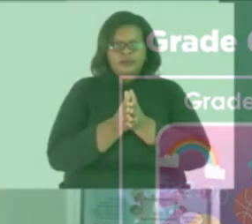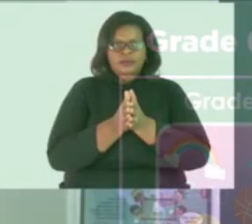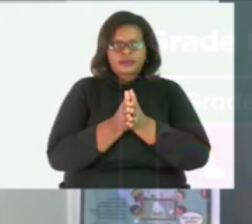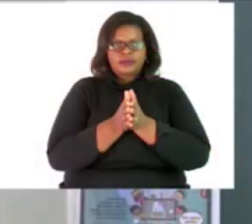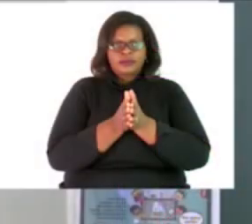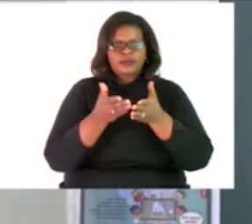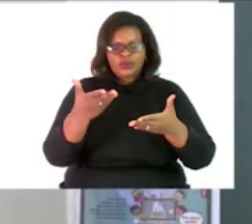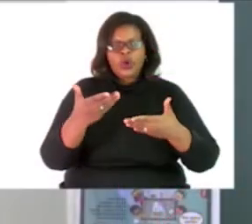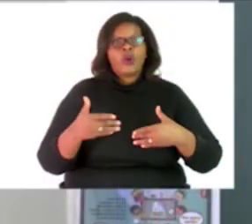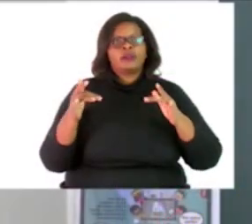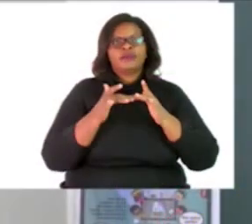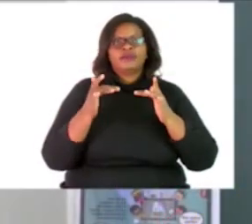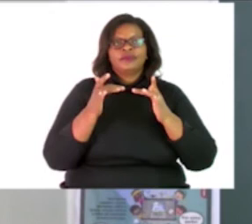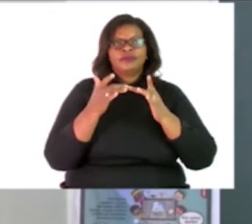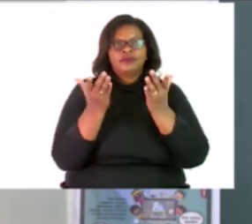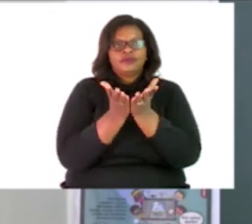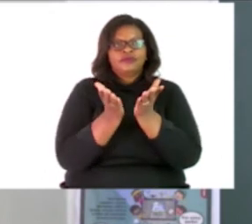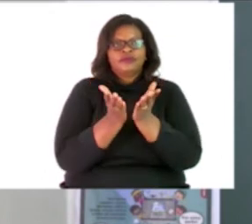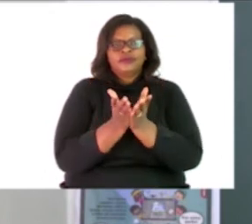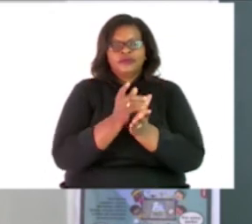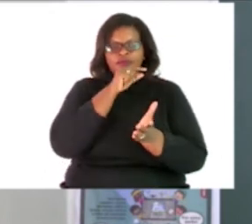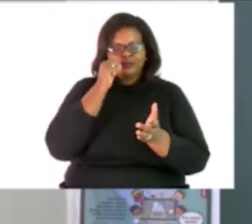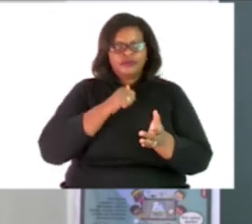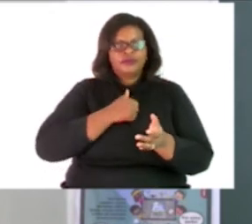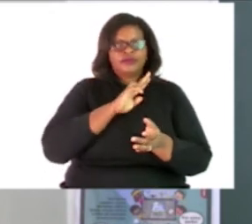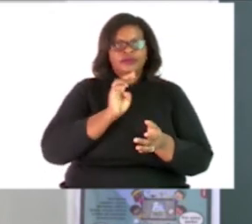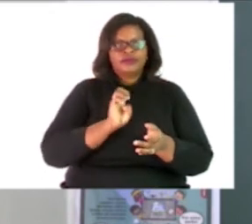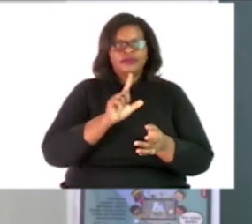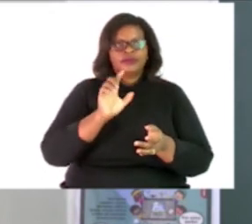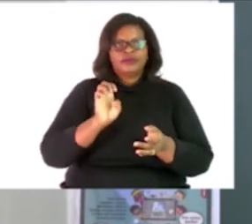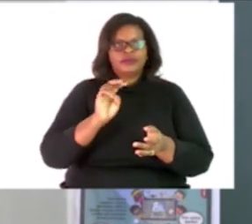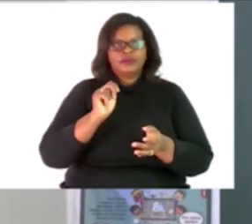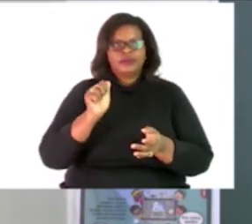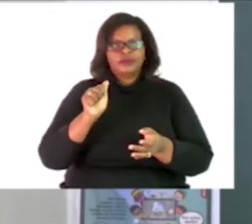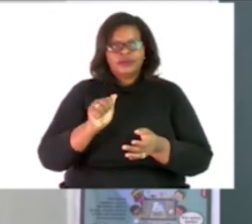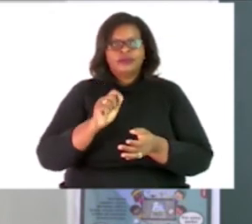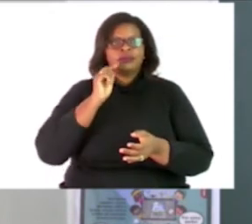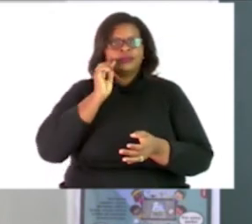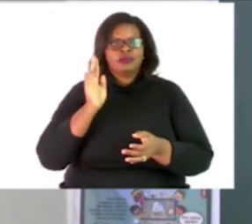Welcome to MyZone Online School. My name is Mr. Lituai Dundi and welcome, Komwene.